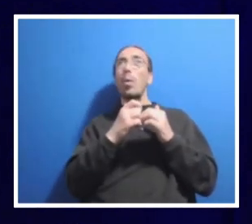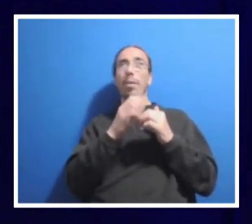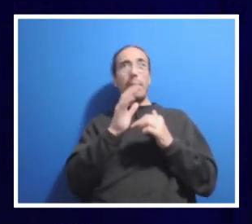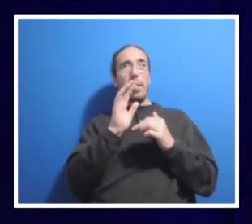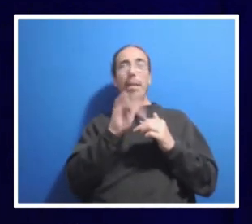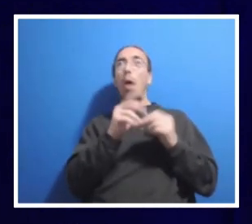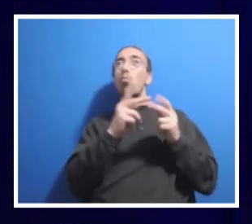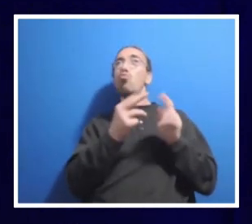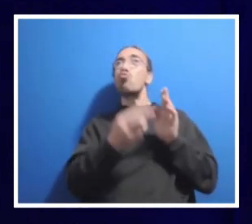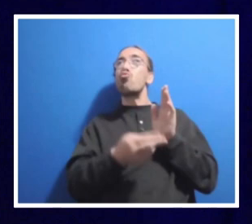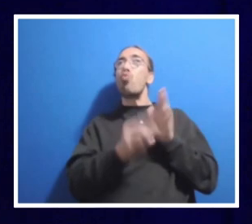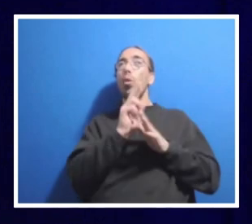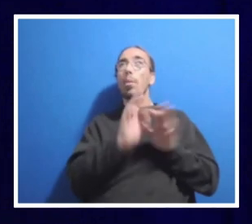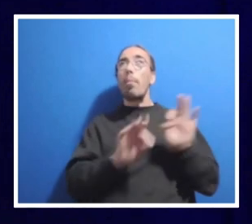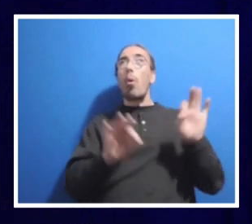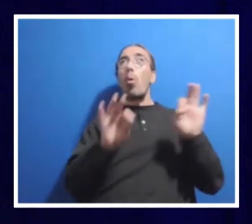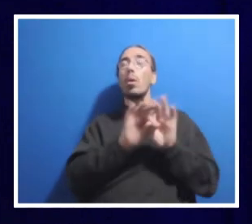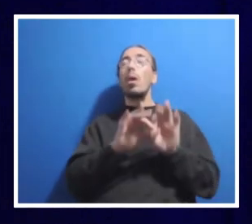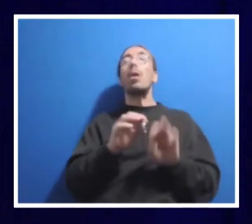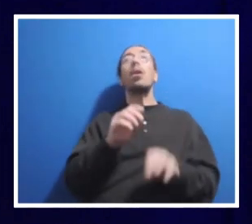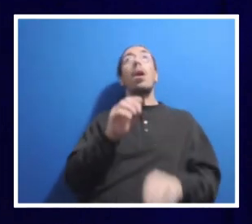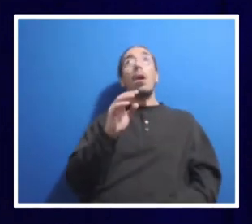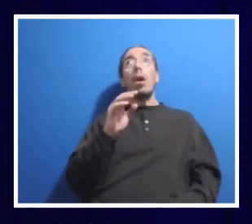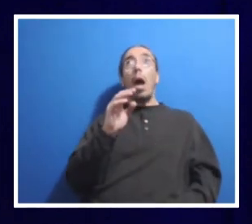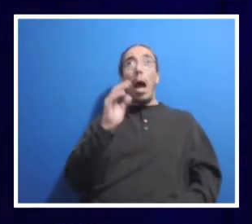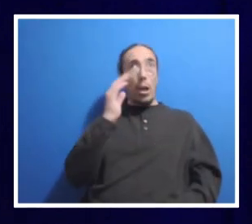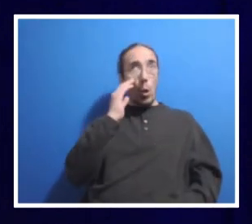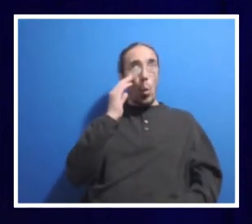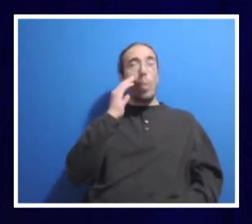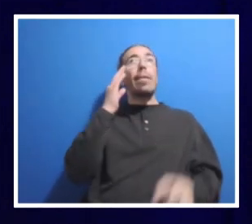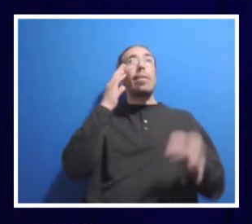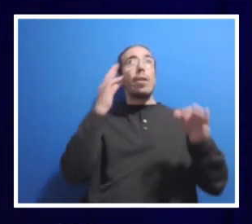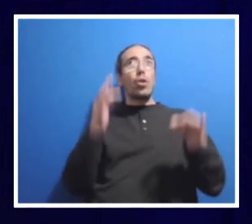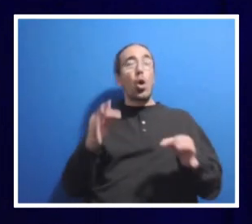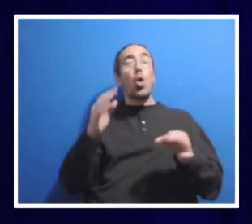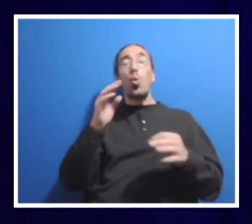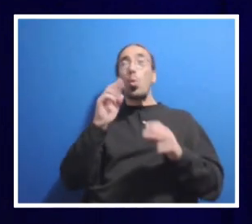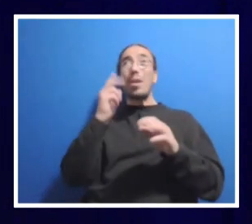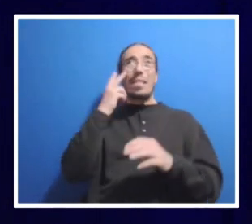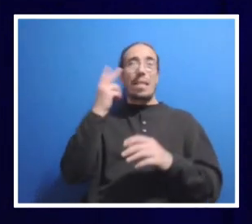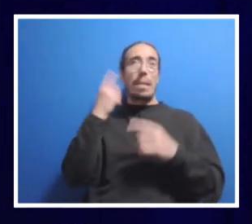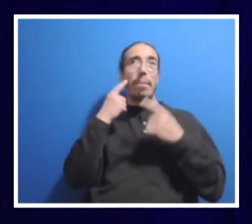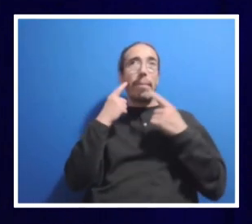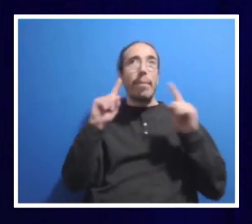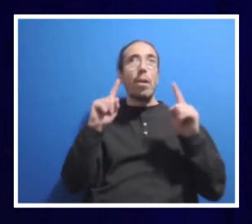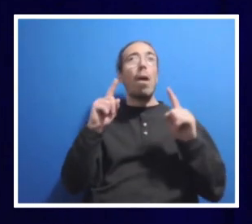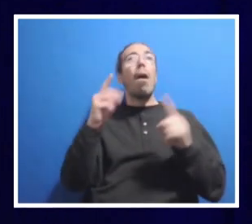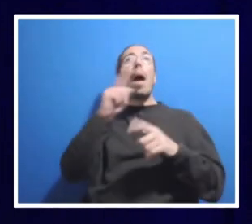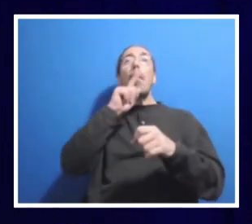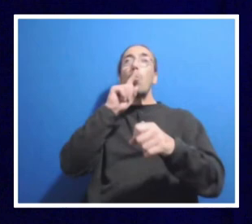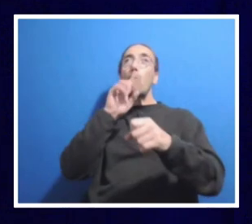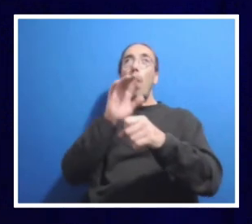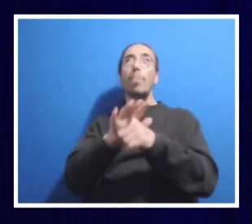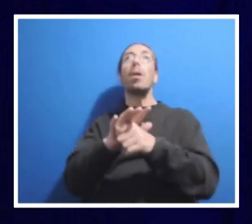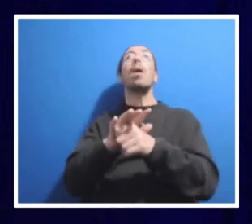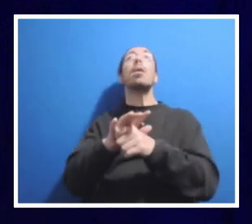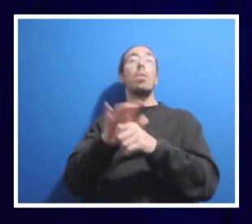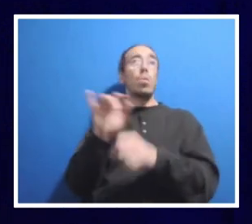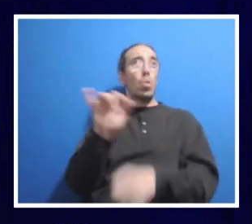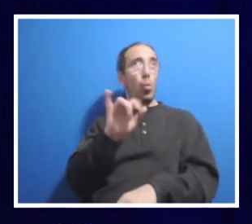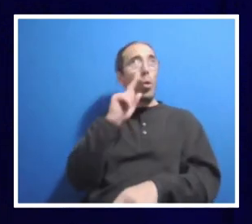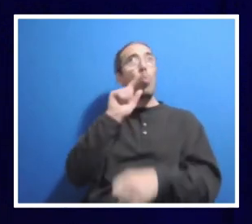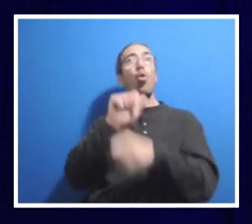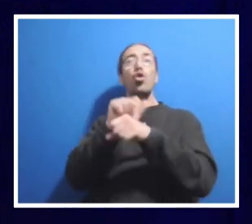know you will see the payoff as well. And you also have my word that we will work as hard